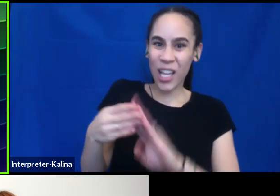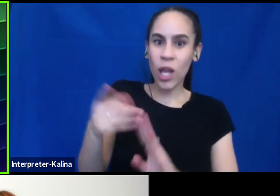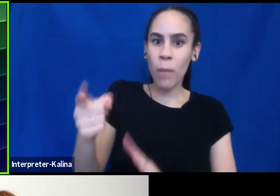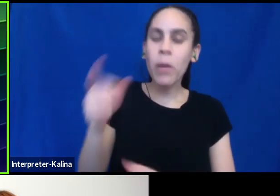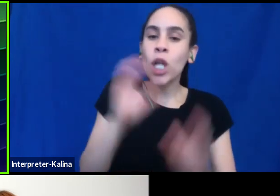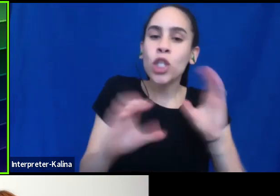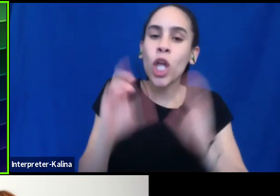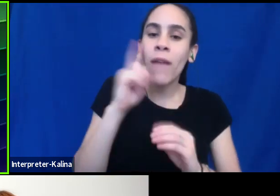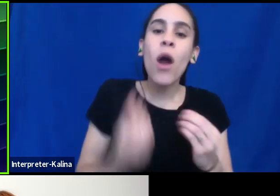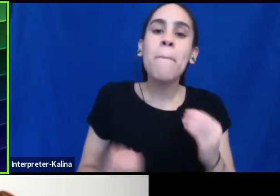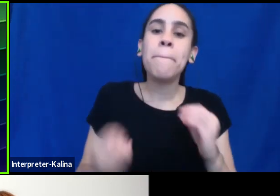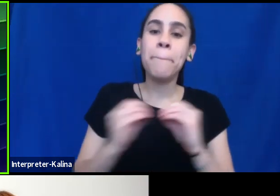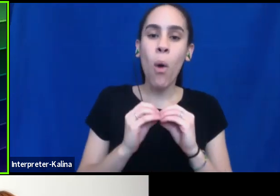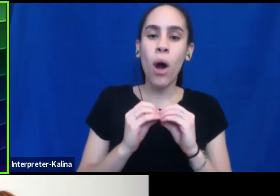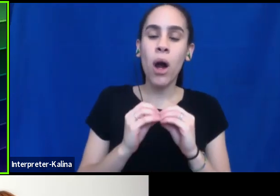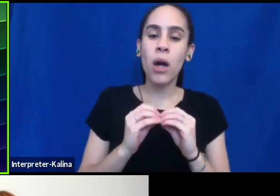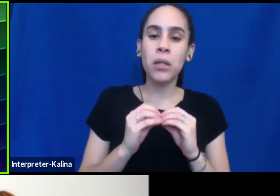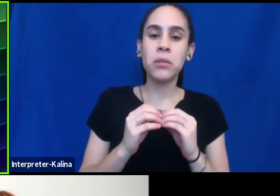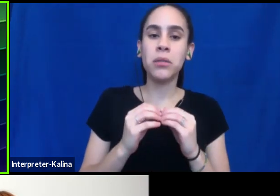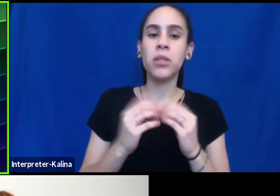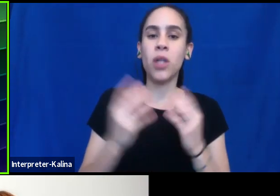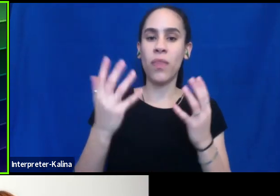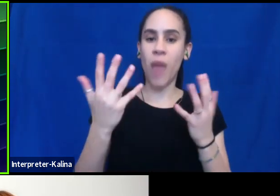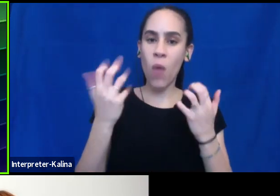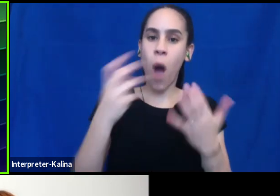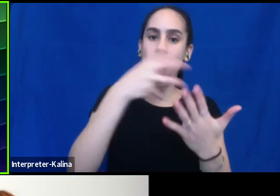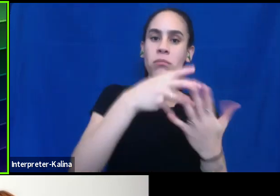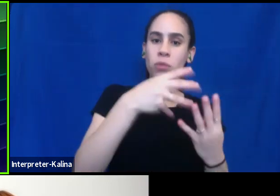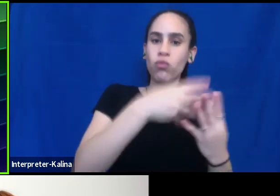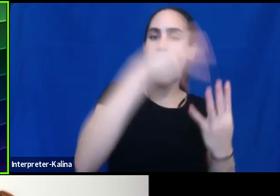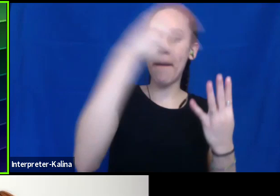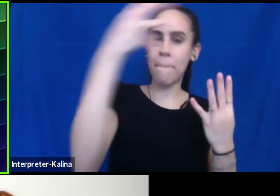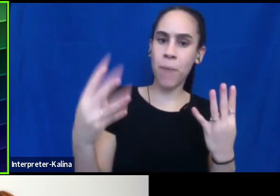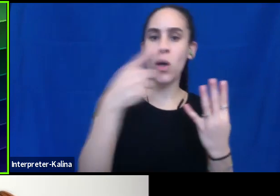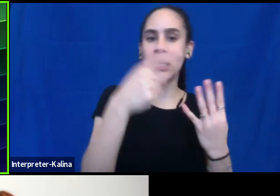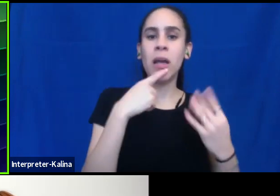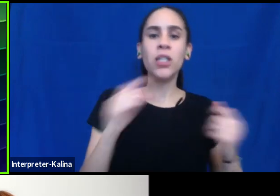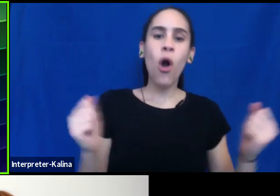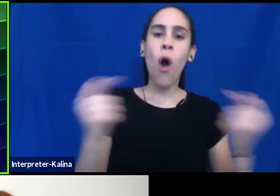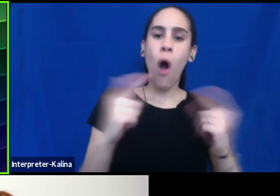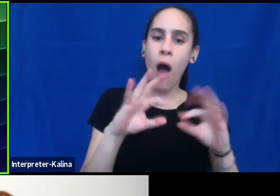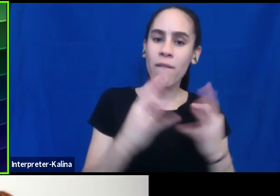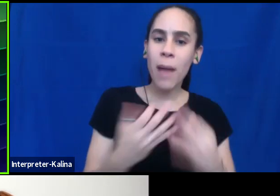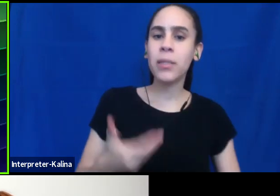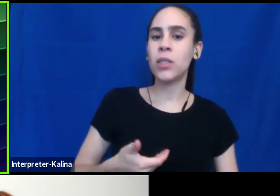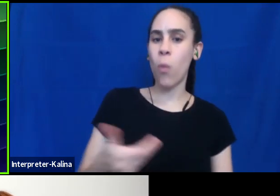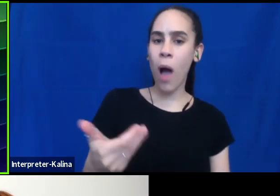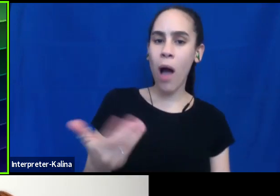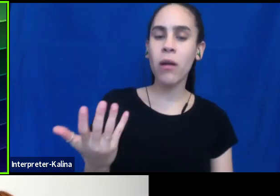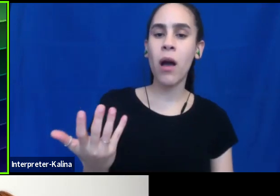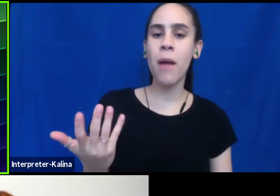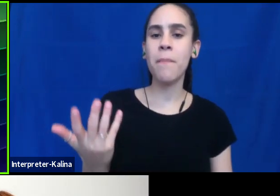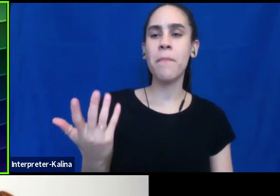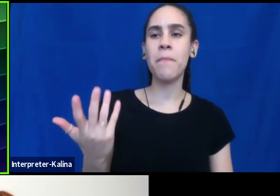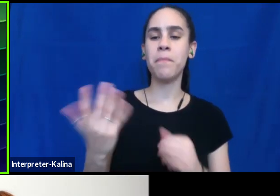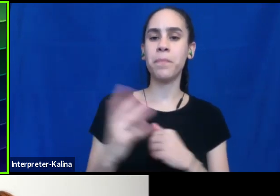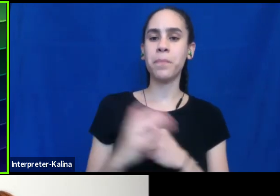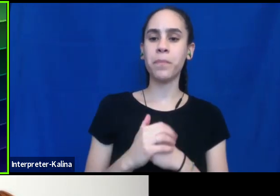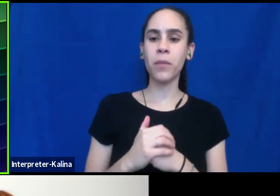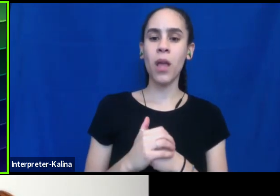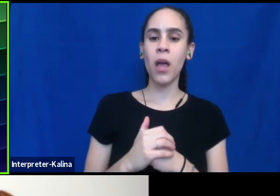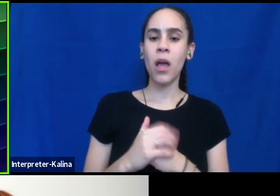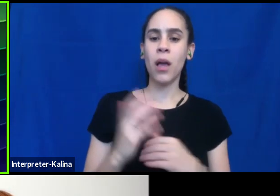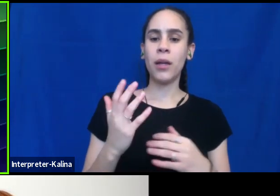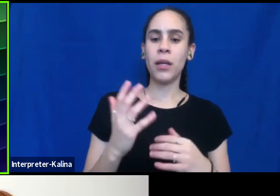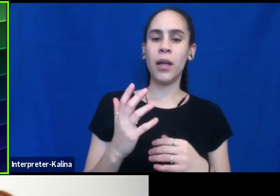more. Um, they're, they're looking for the rainbow sign that says all families welcome here. They're looking for, um, the, the state